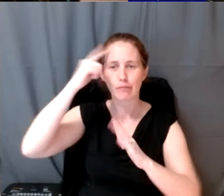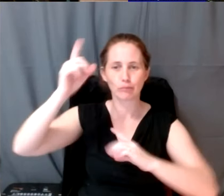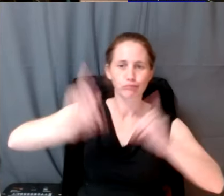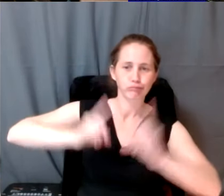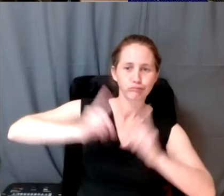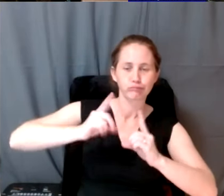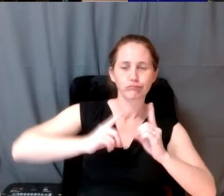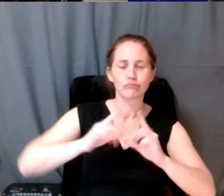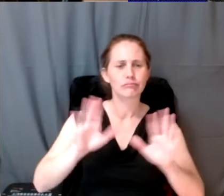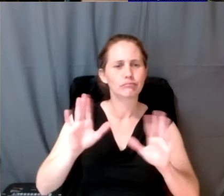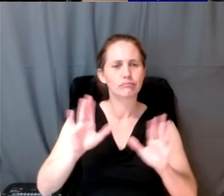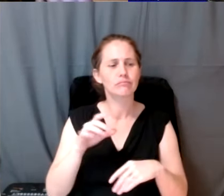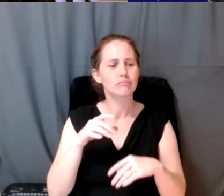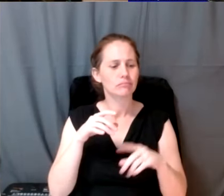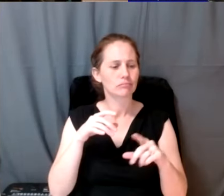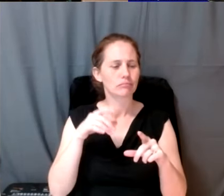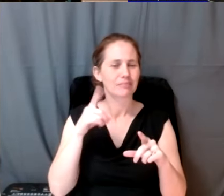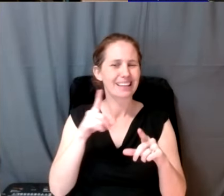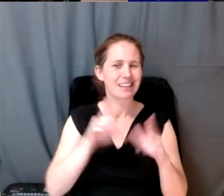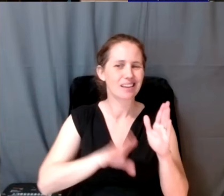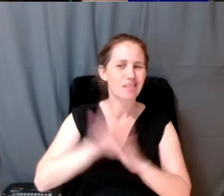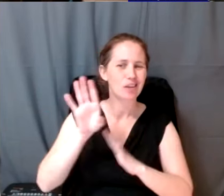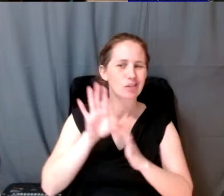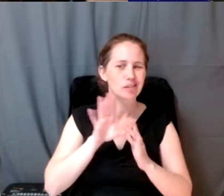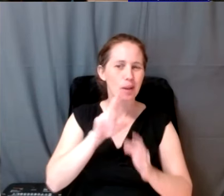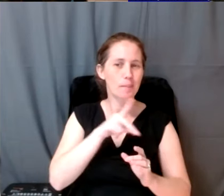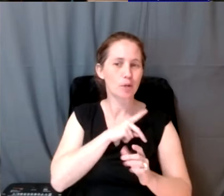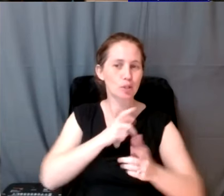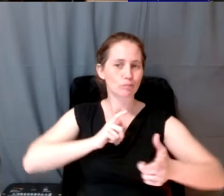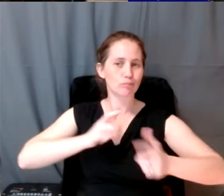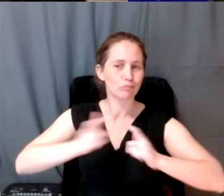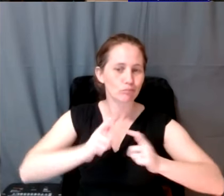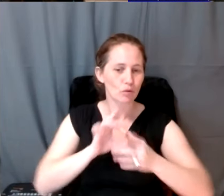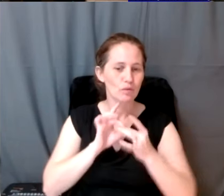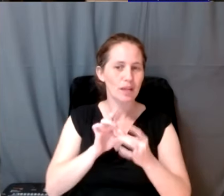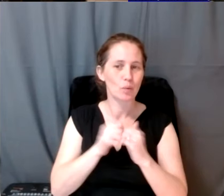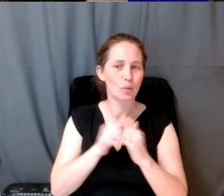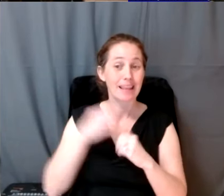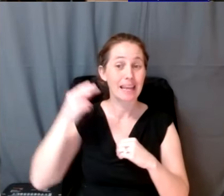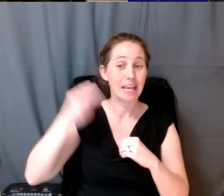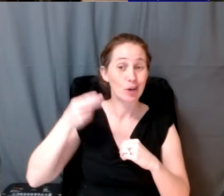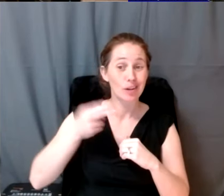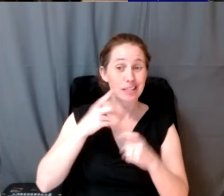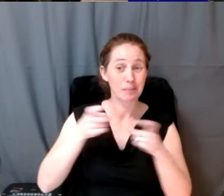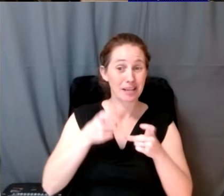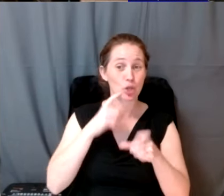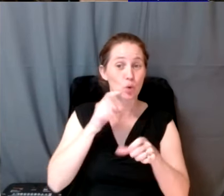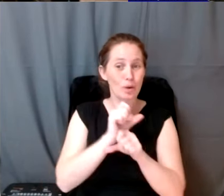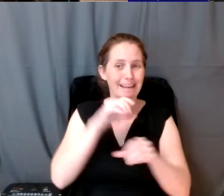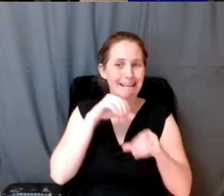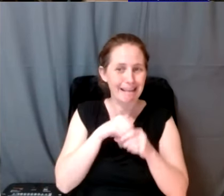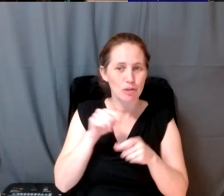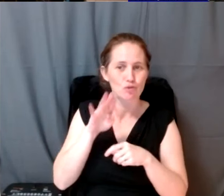consultation. And it builds personal reciprocal relationships with heritage managers working within the tribe's ancestral